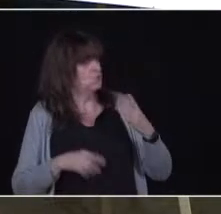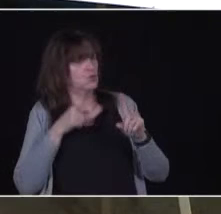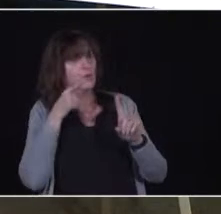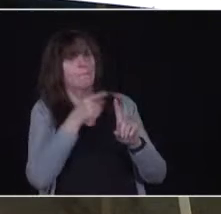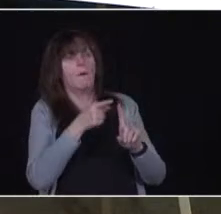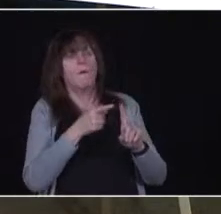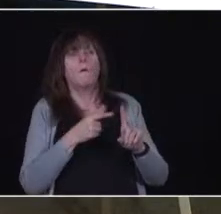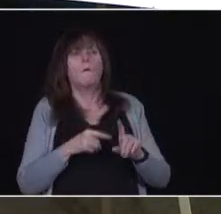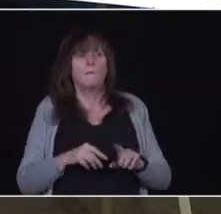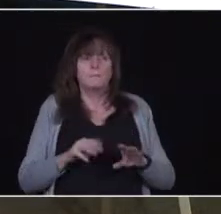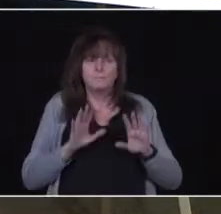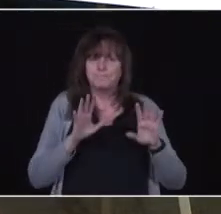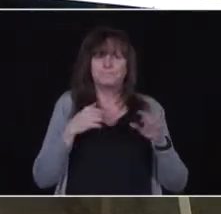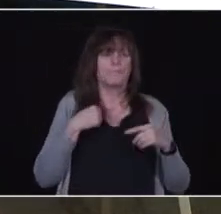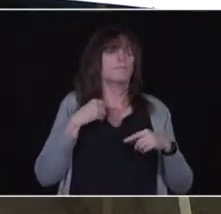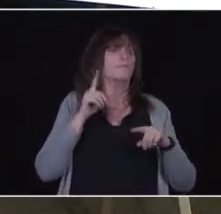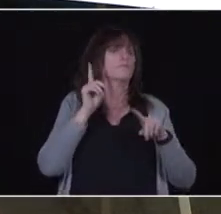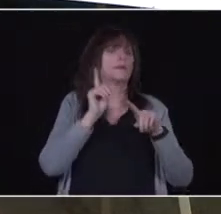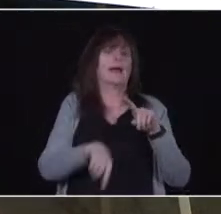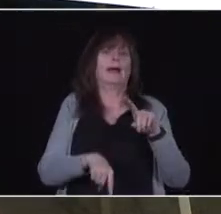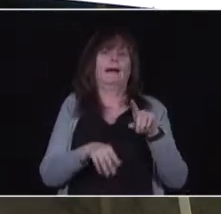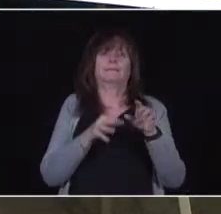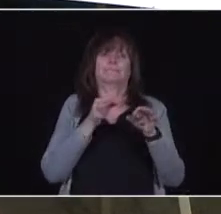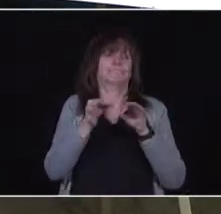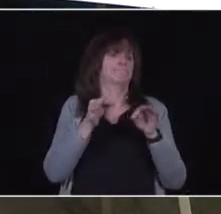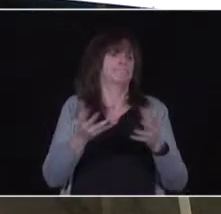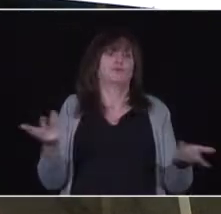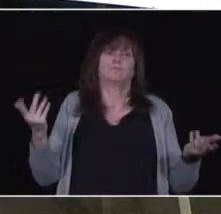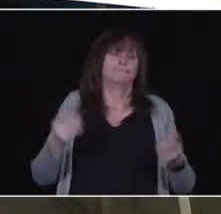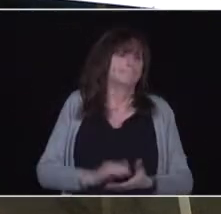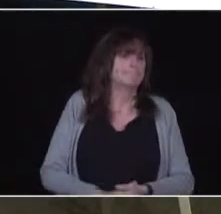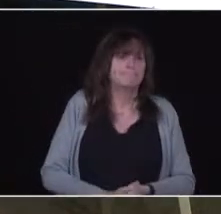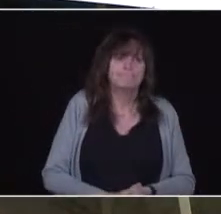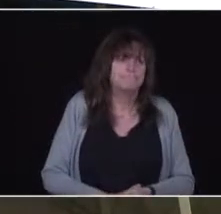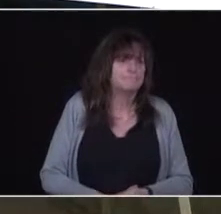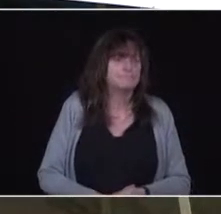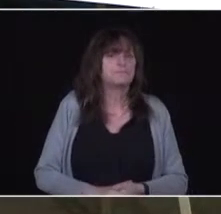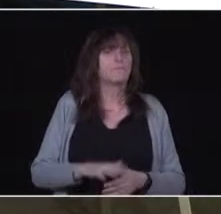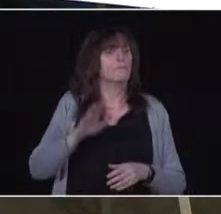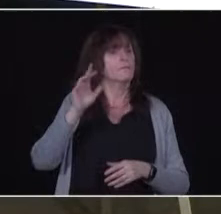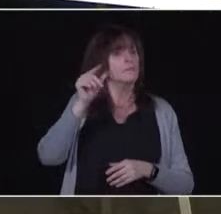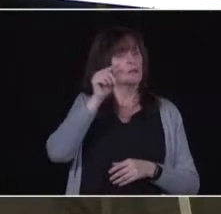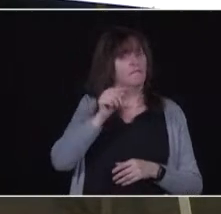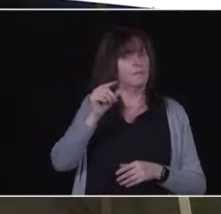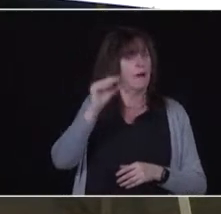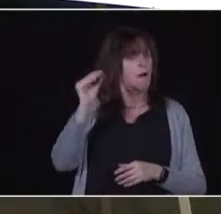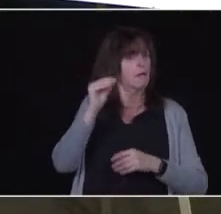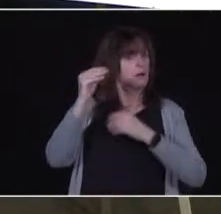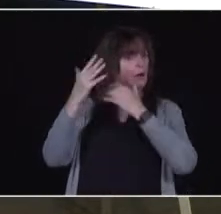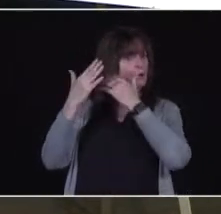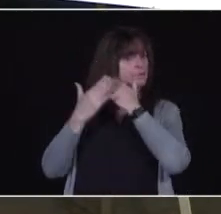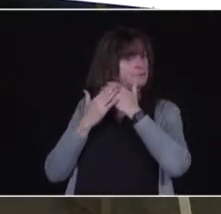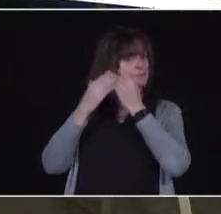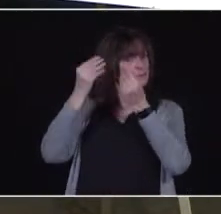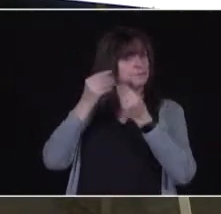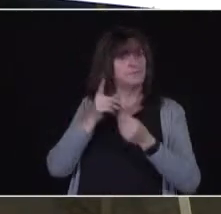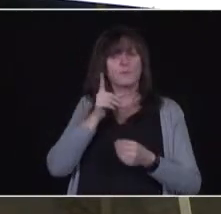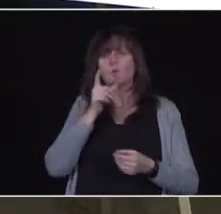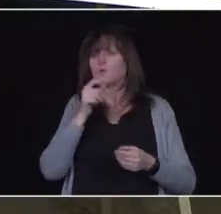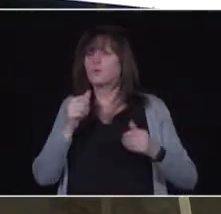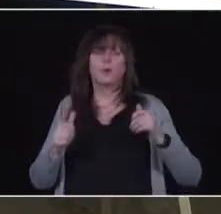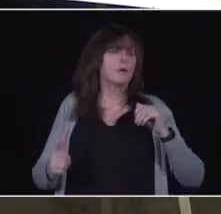describe that. we had previous direction from the government of Ontario that as we flow through those in most vulnerable circumstances, number one priority.